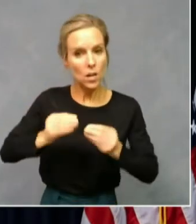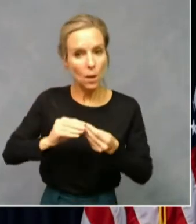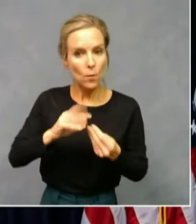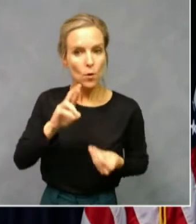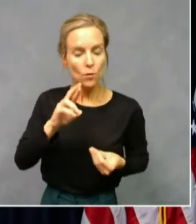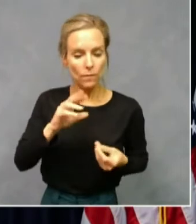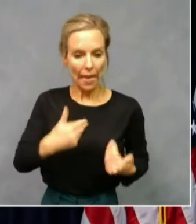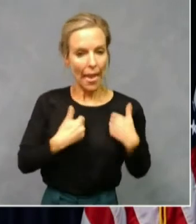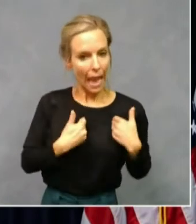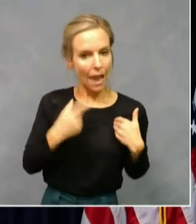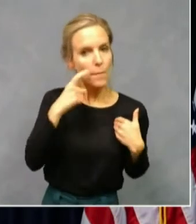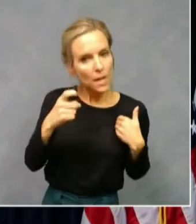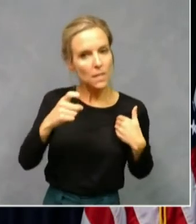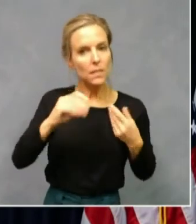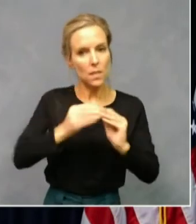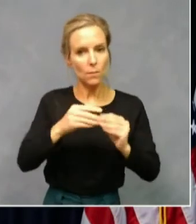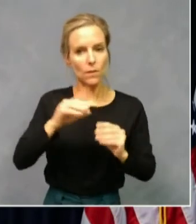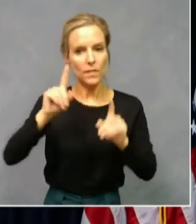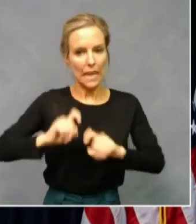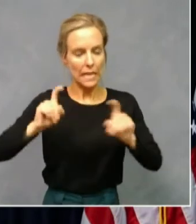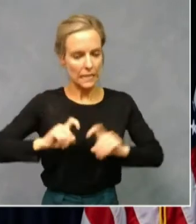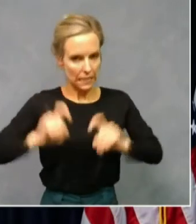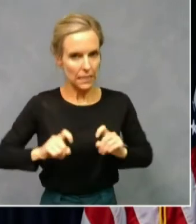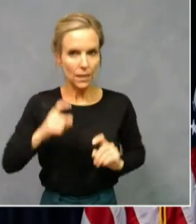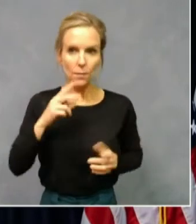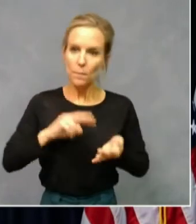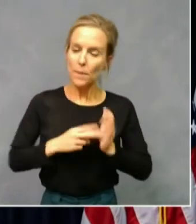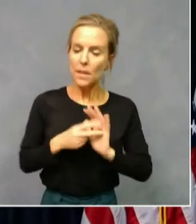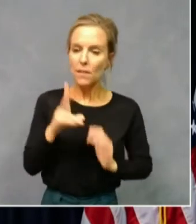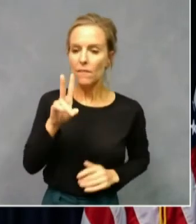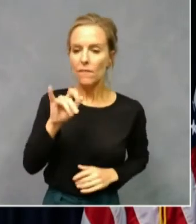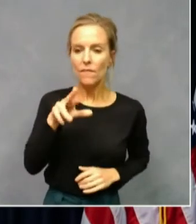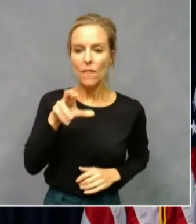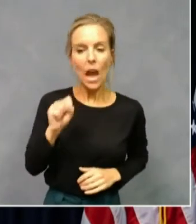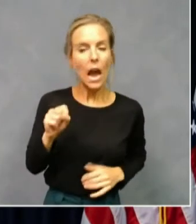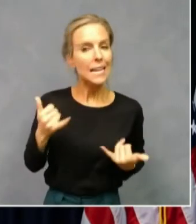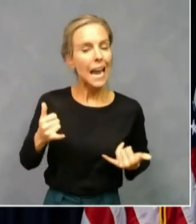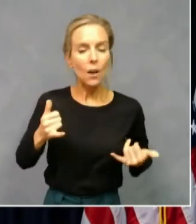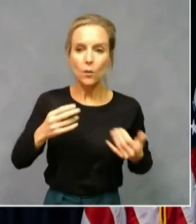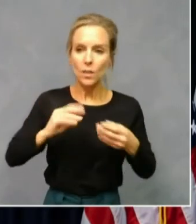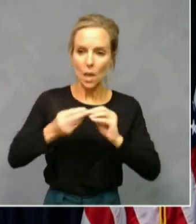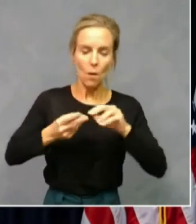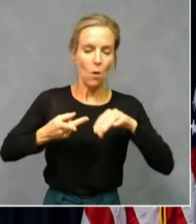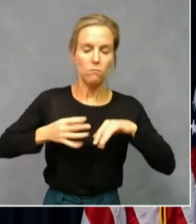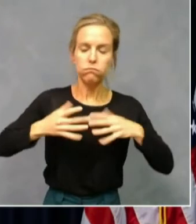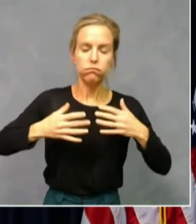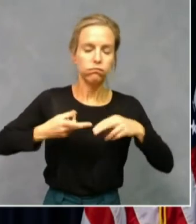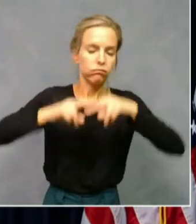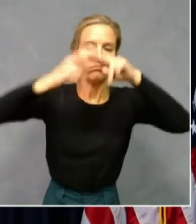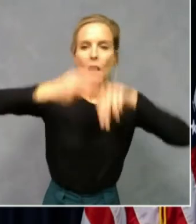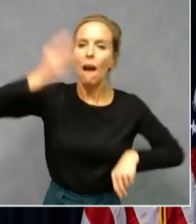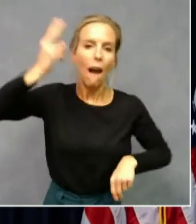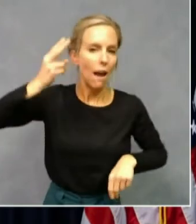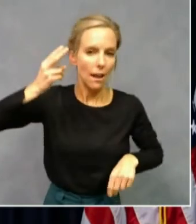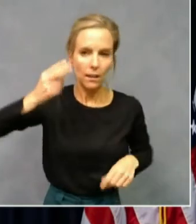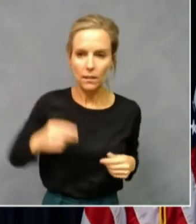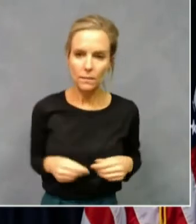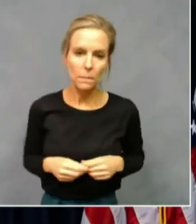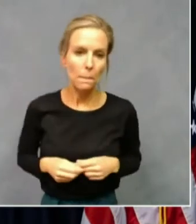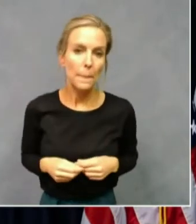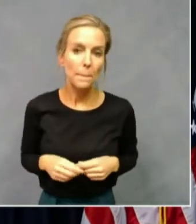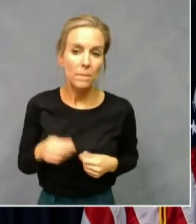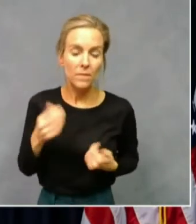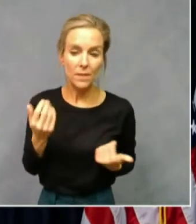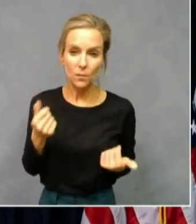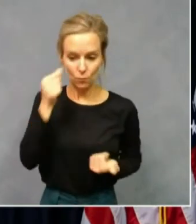is at an all-time high in its spread. Remember, more cases